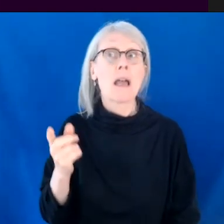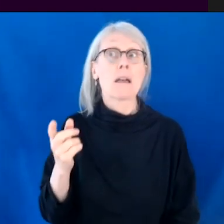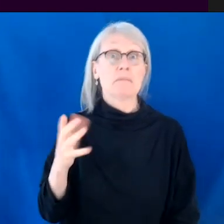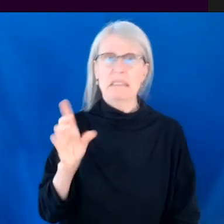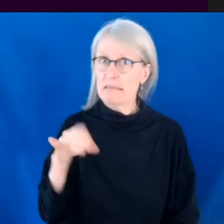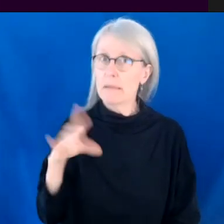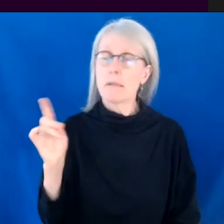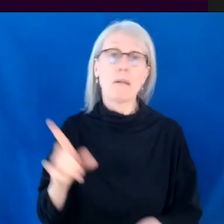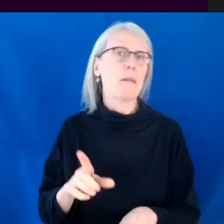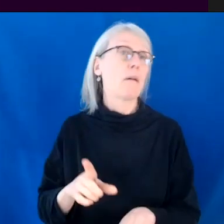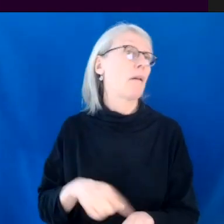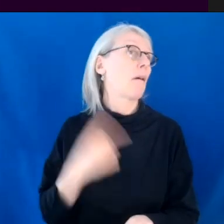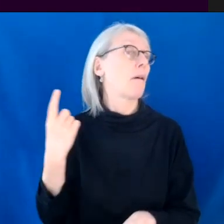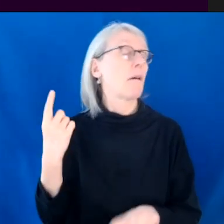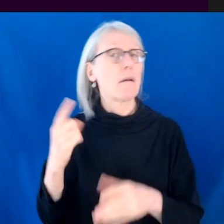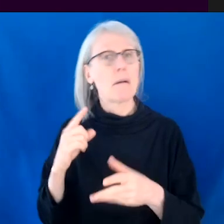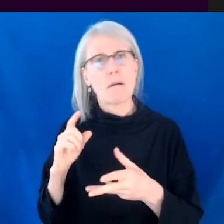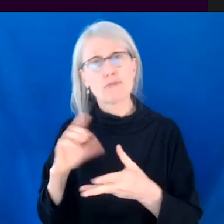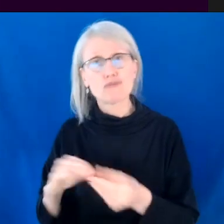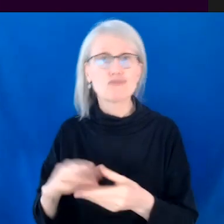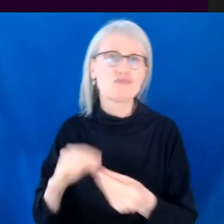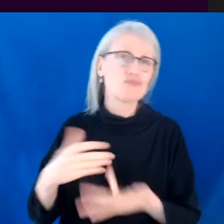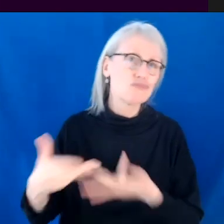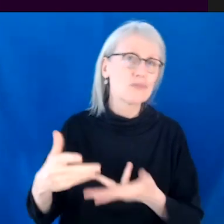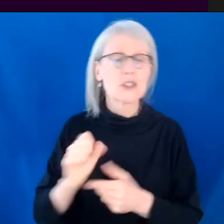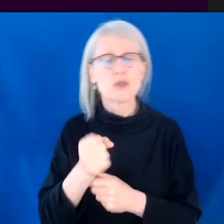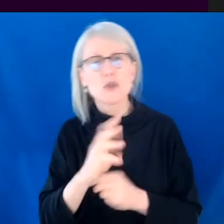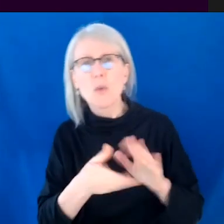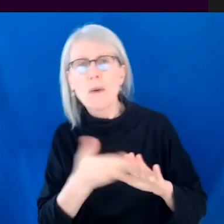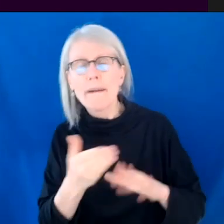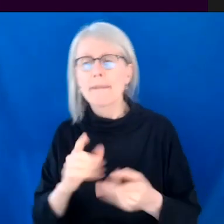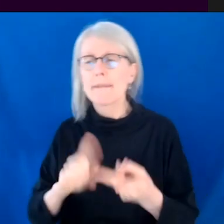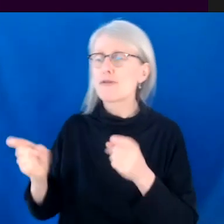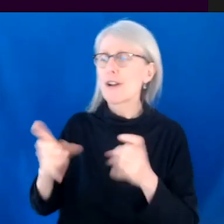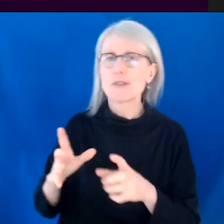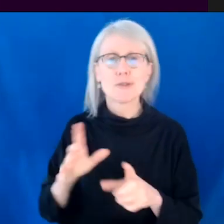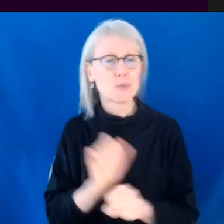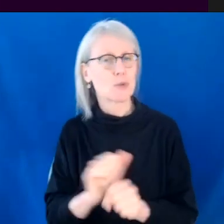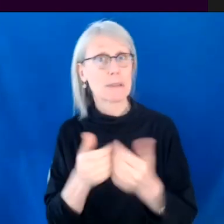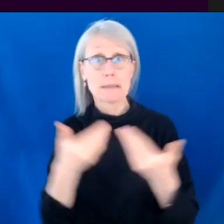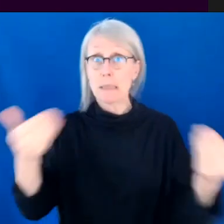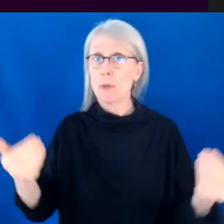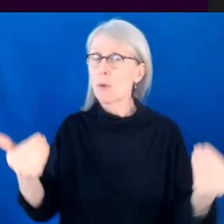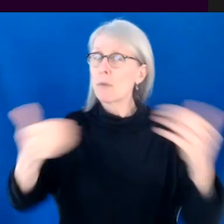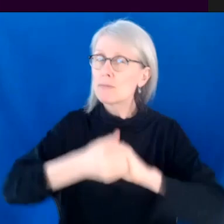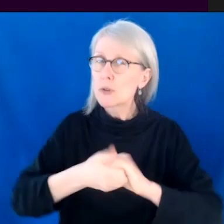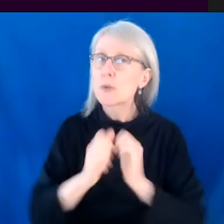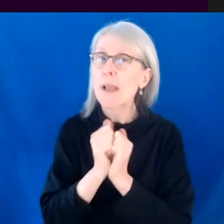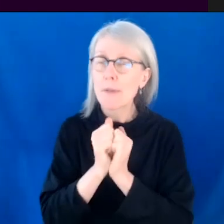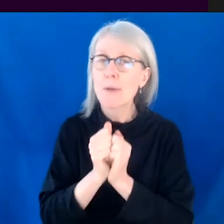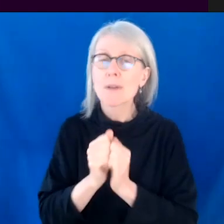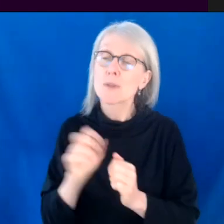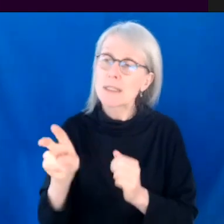about how showrunners and directors work together. And I just really liked the way that he approached that relationship.